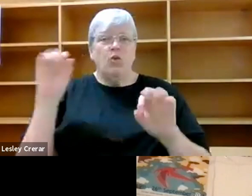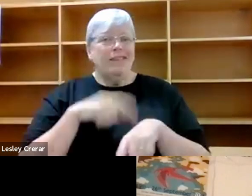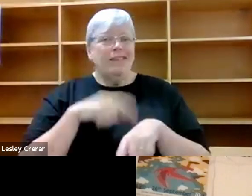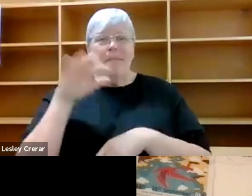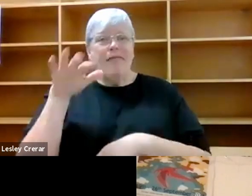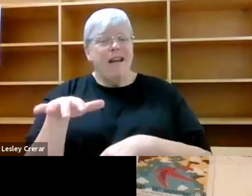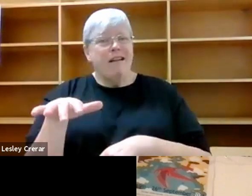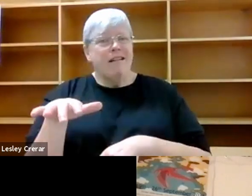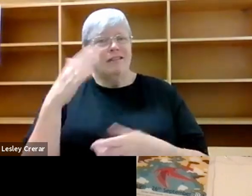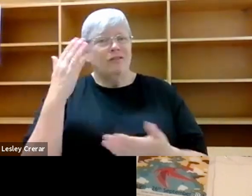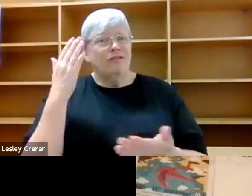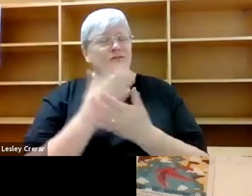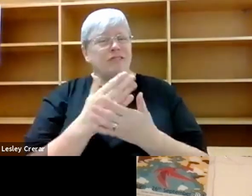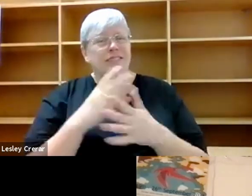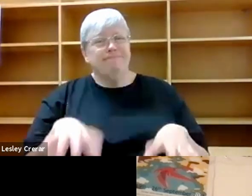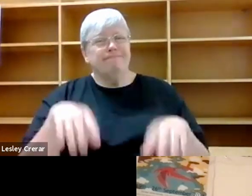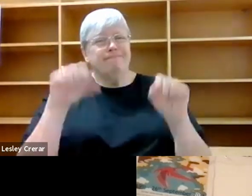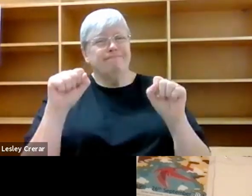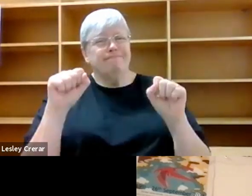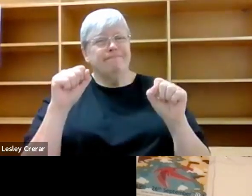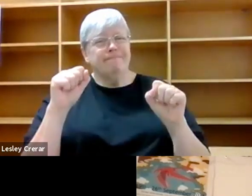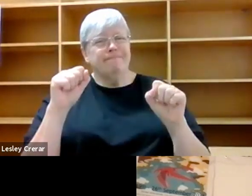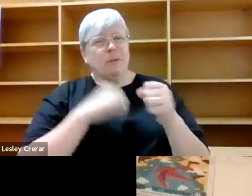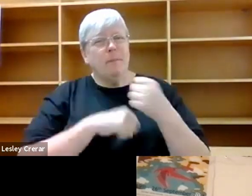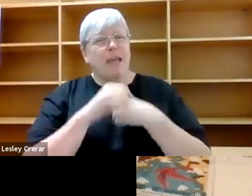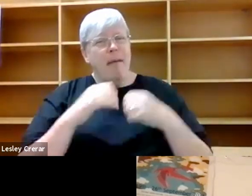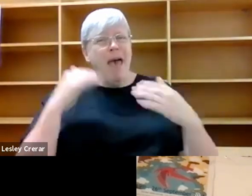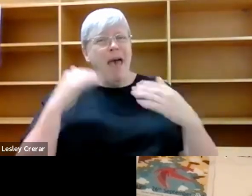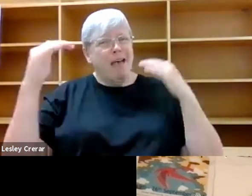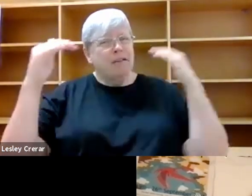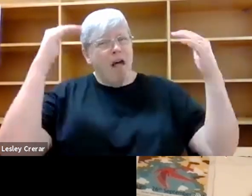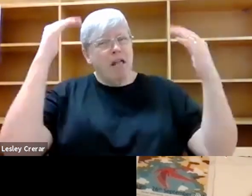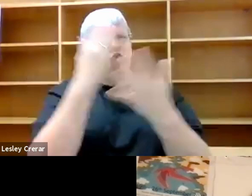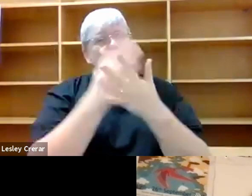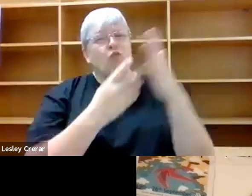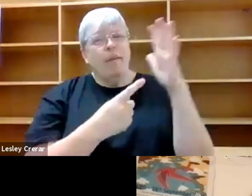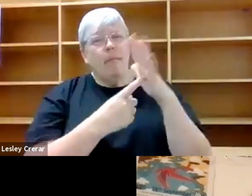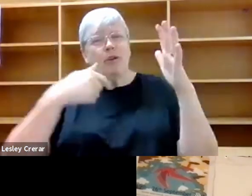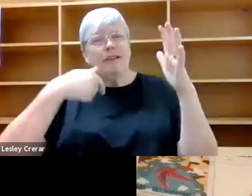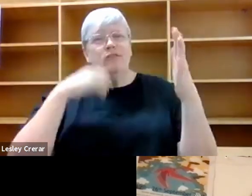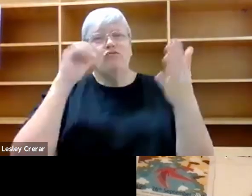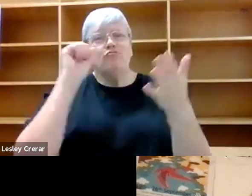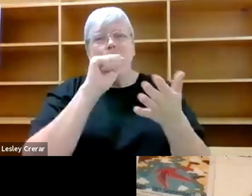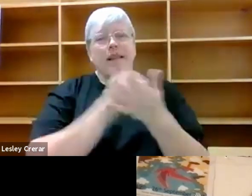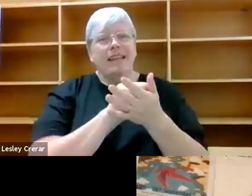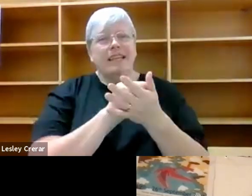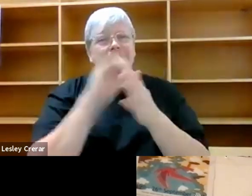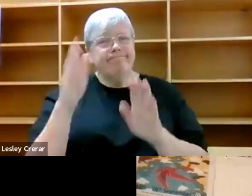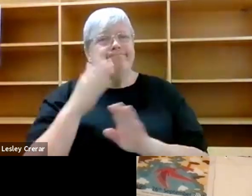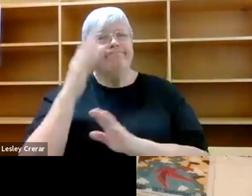had only really begun to spend time there as an adult. And, and that was really important to me to like properly attend to it, if that makes sense.